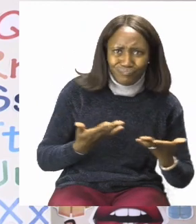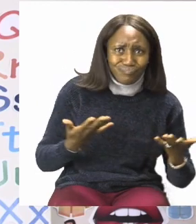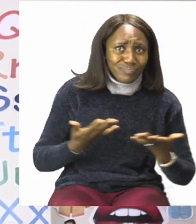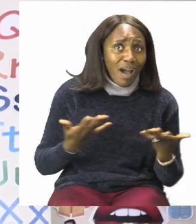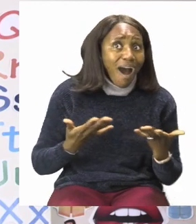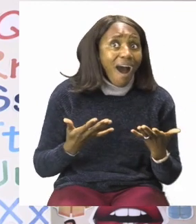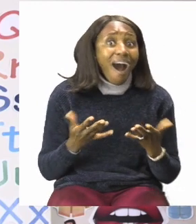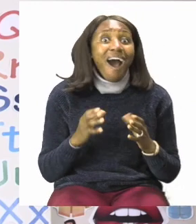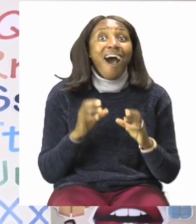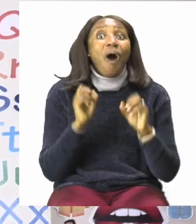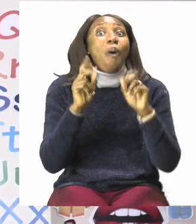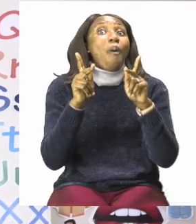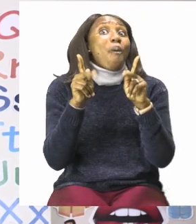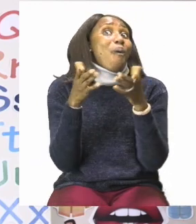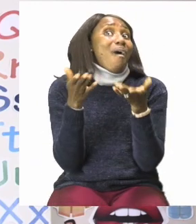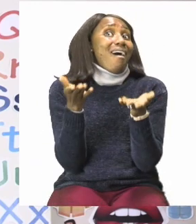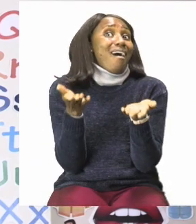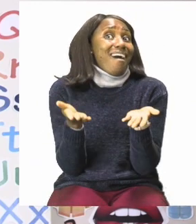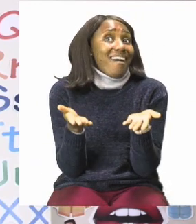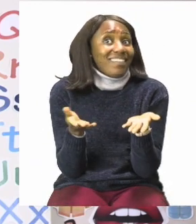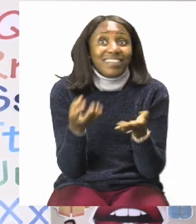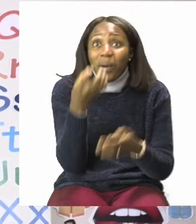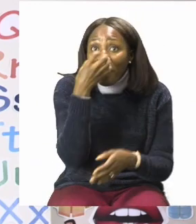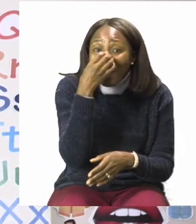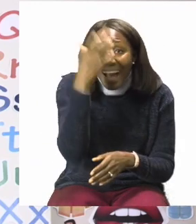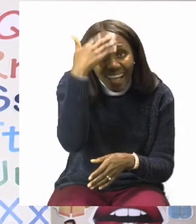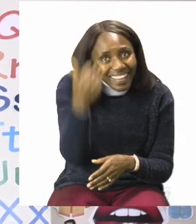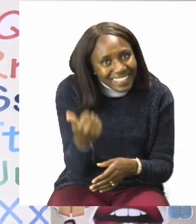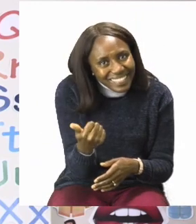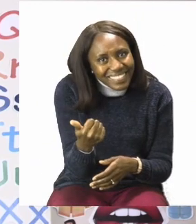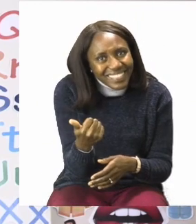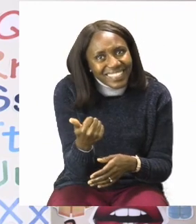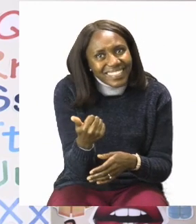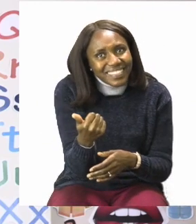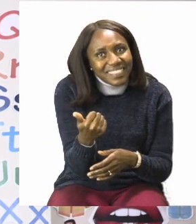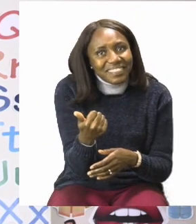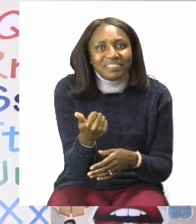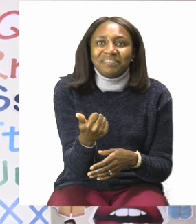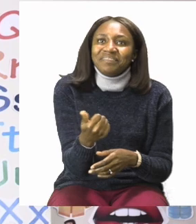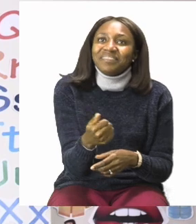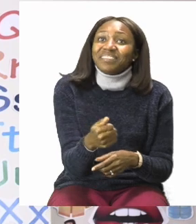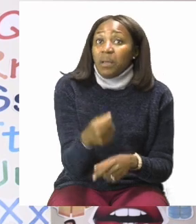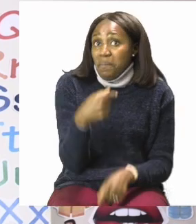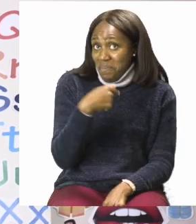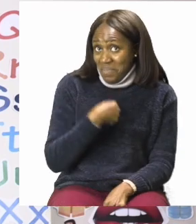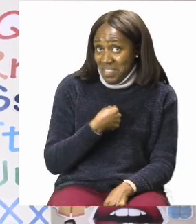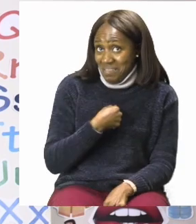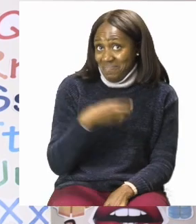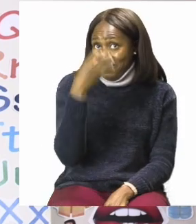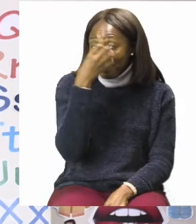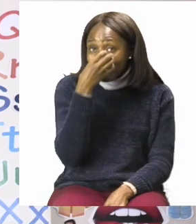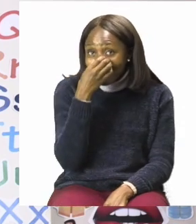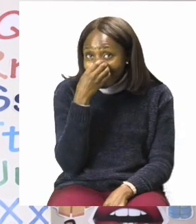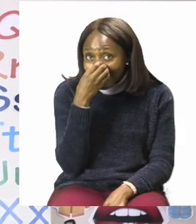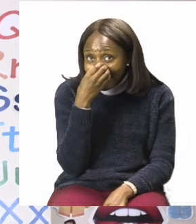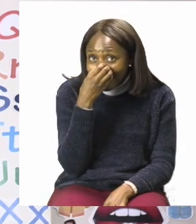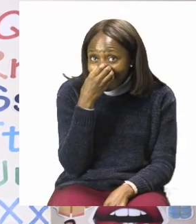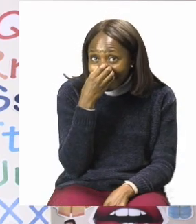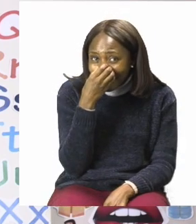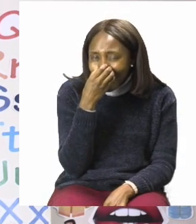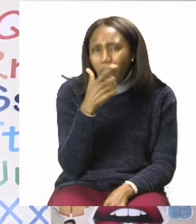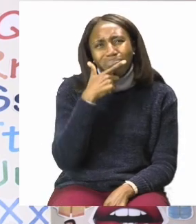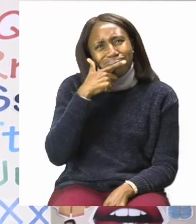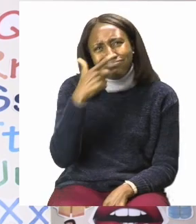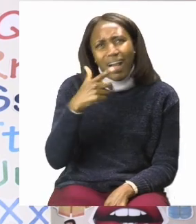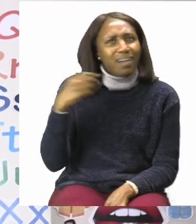Oh, there he is. Hello, Zosie. So, from Zosie and I, we would like